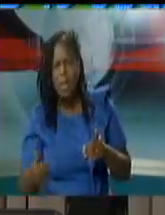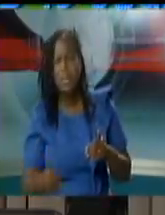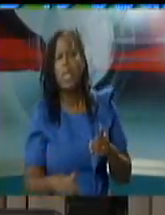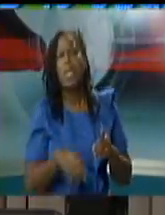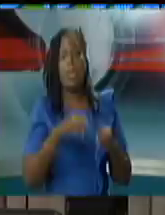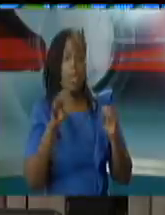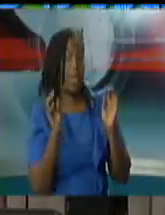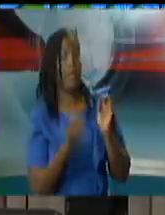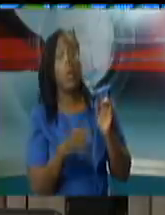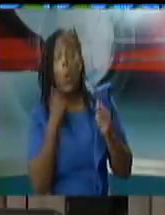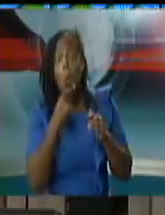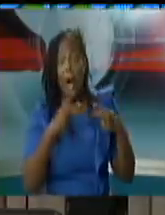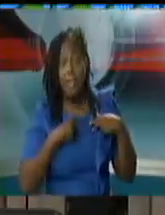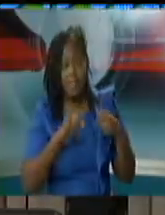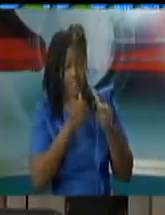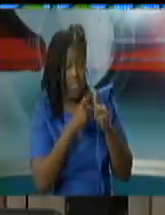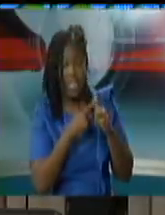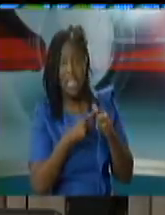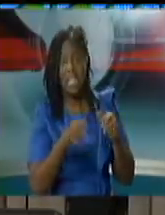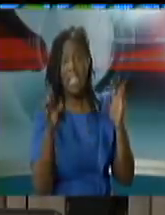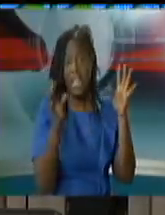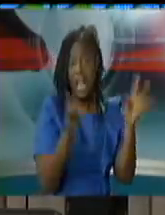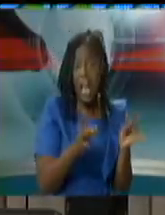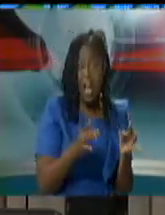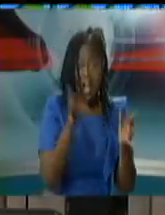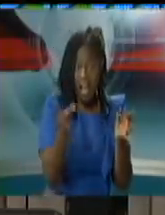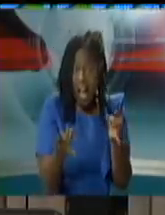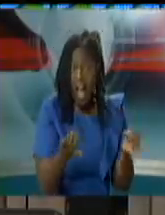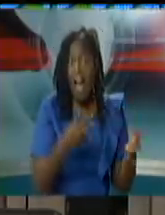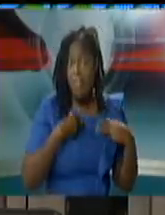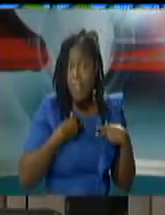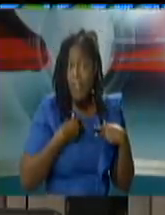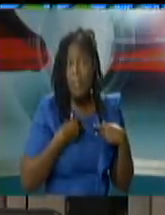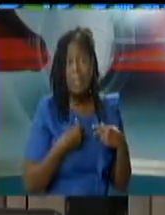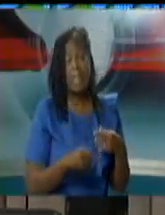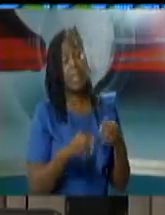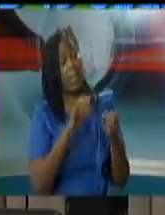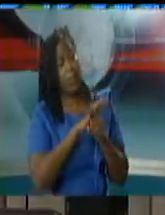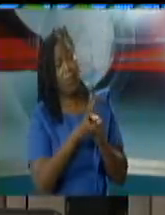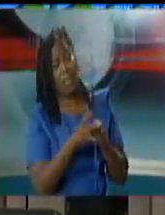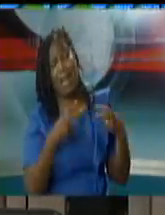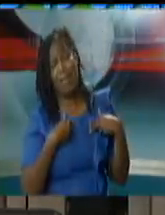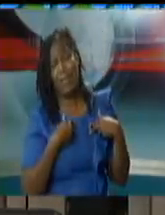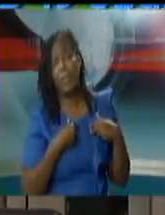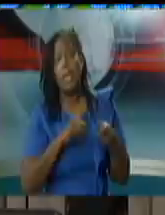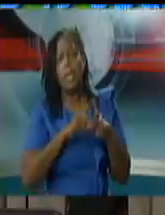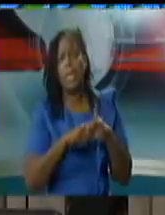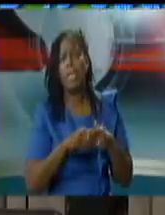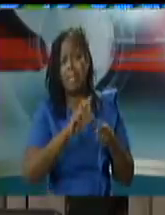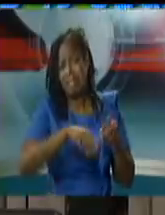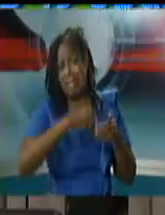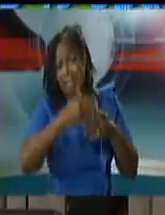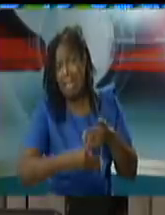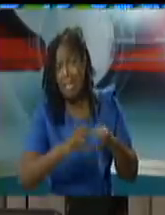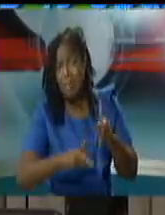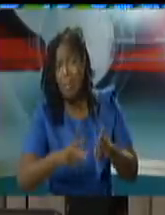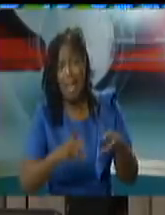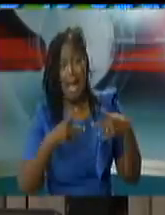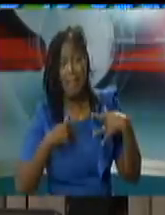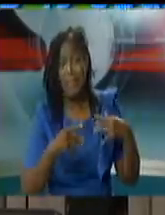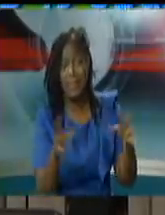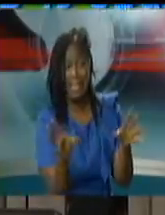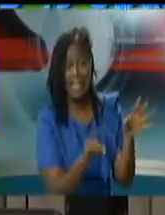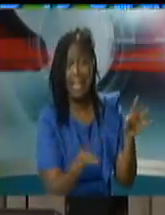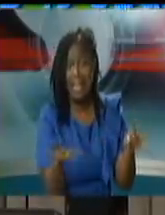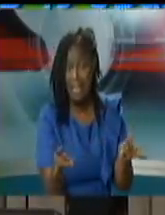known contacts the actual number i will not have with me now and to answer your second